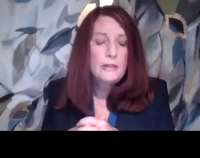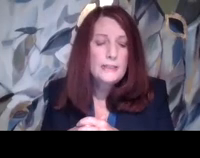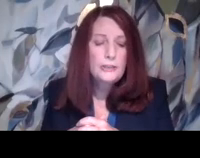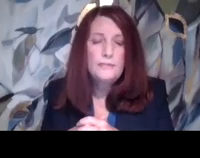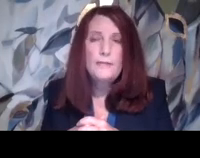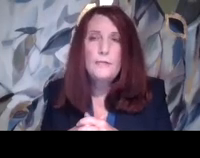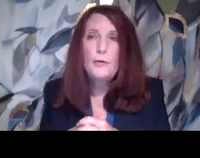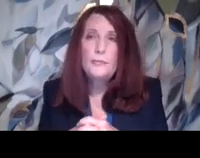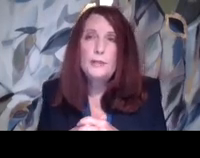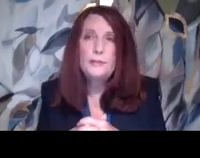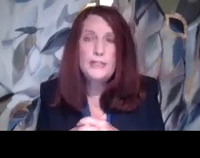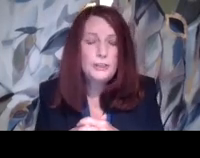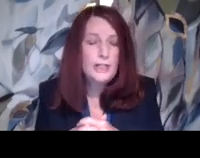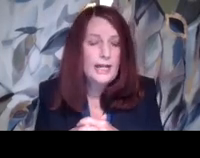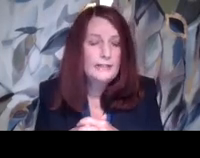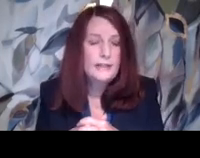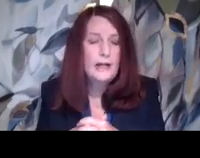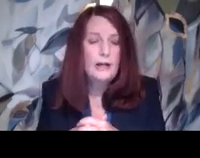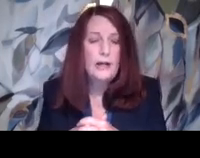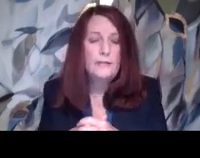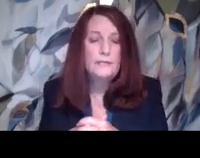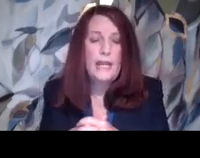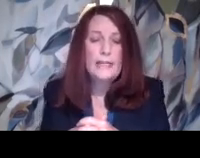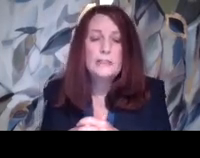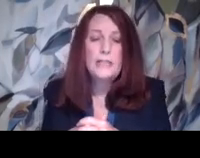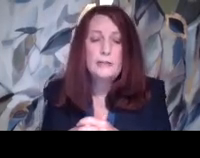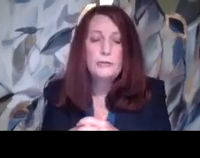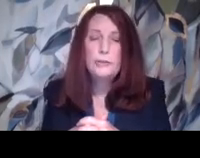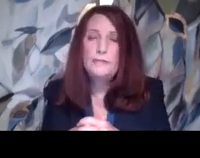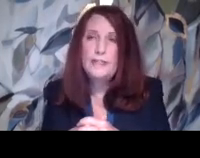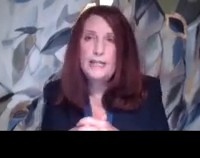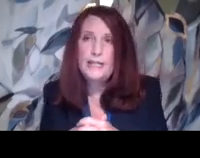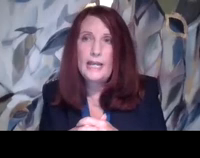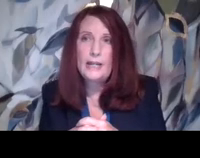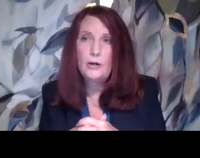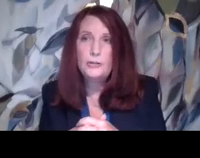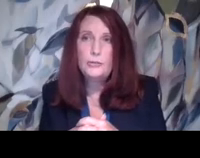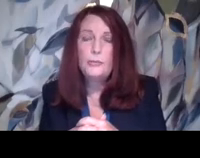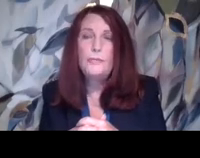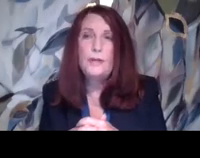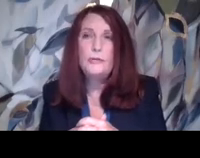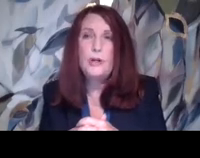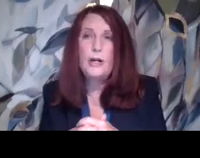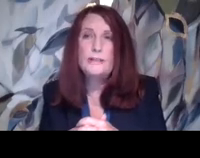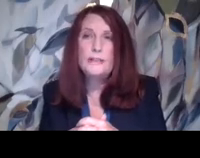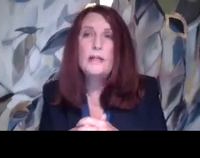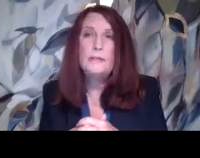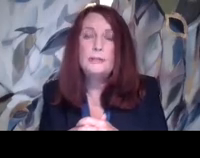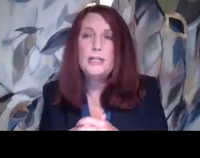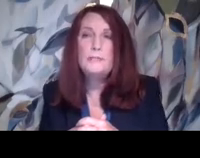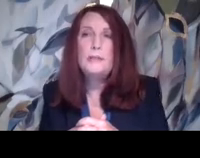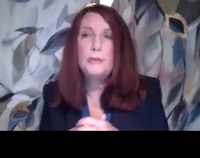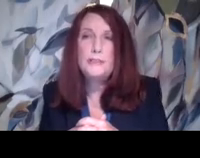Section 504 of the Rehabilitation Act and Title II of the ADA are two federal laws